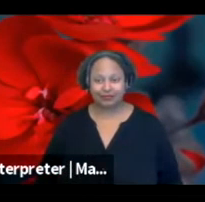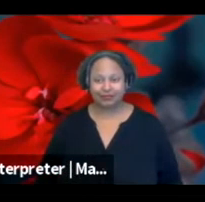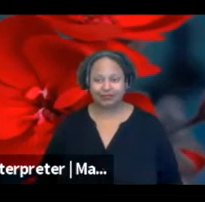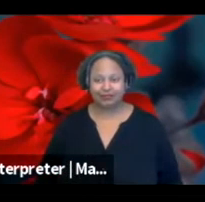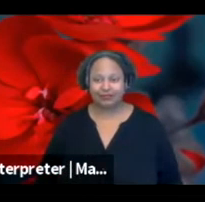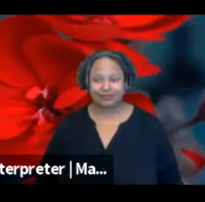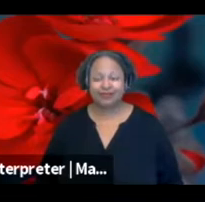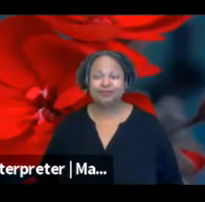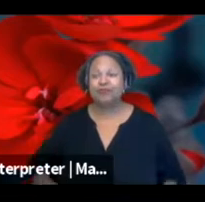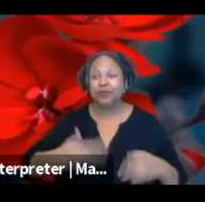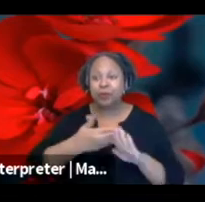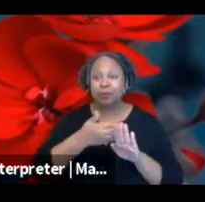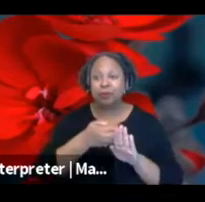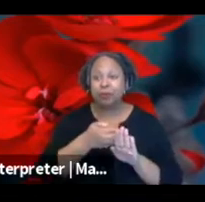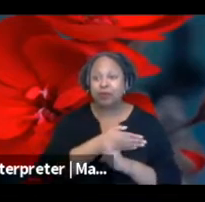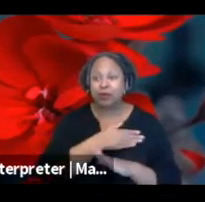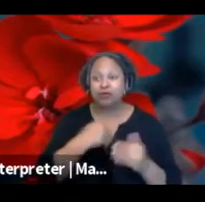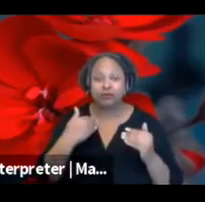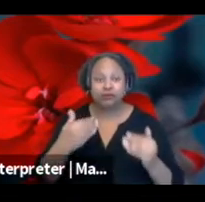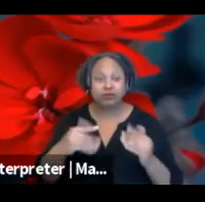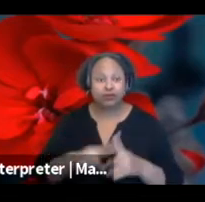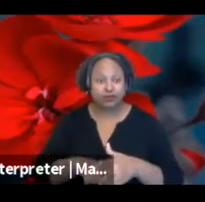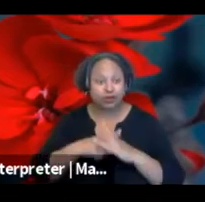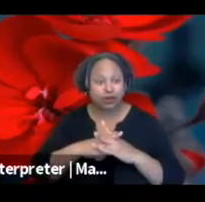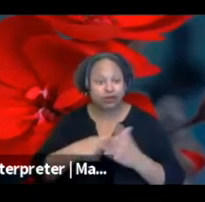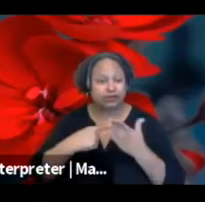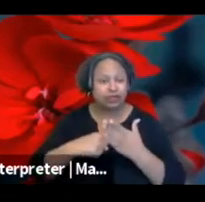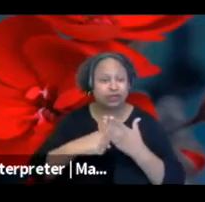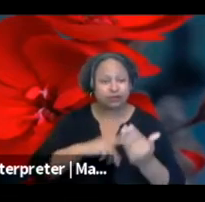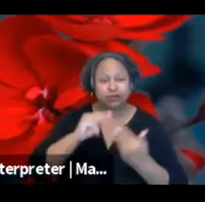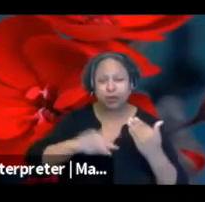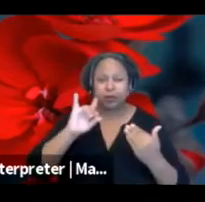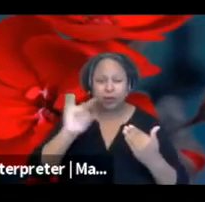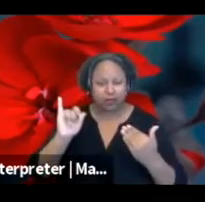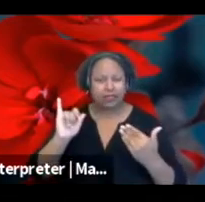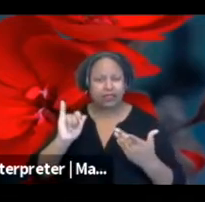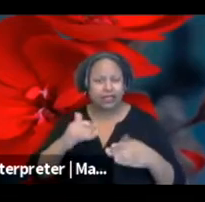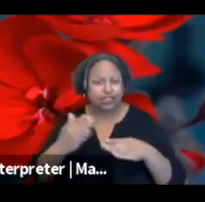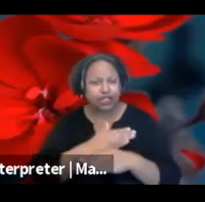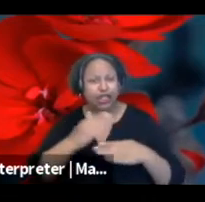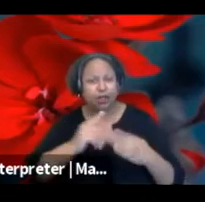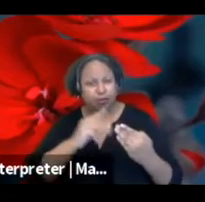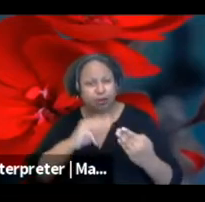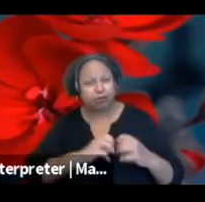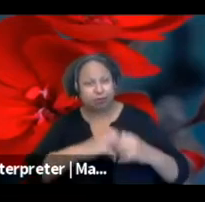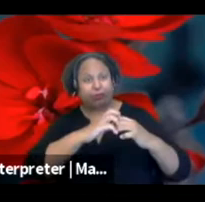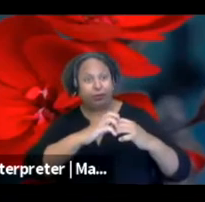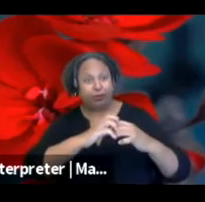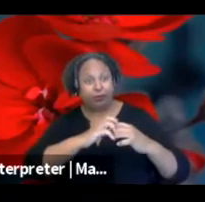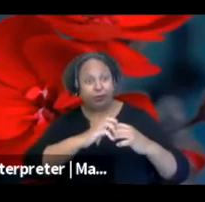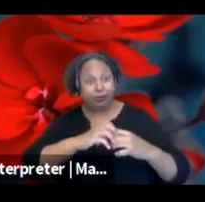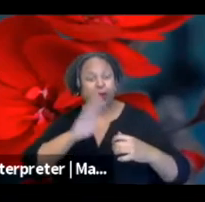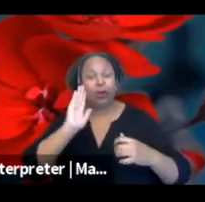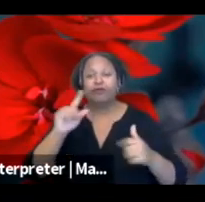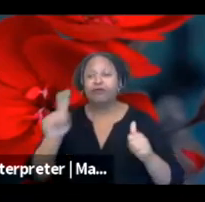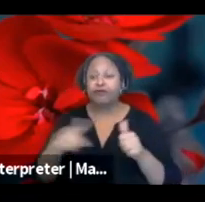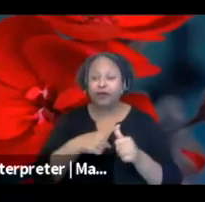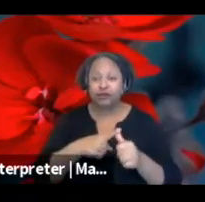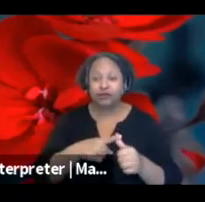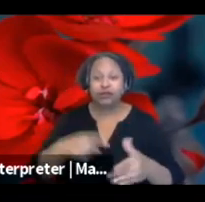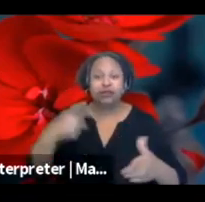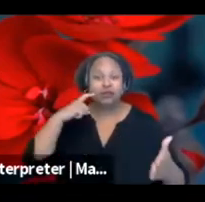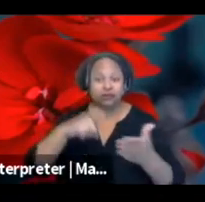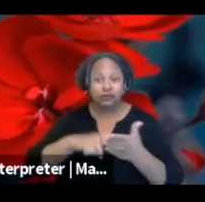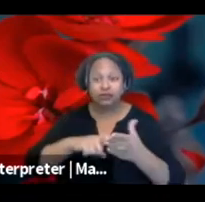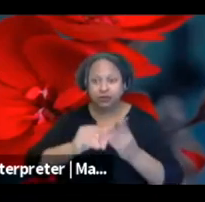So before we start talking about the program and I share what the program will look like, I do want to acknowledge the land that we're on.